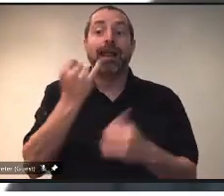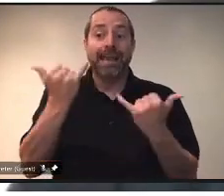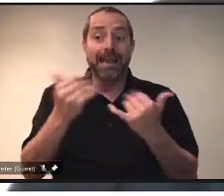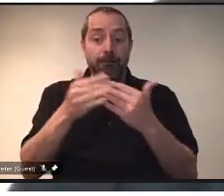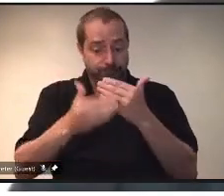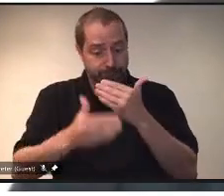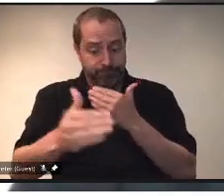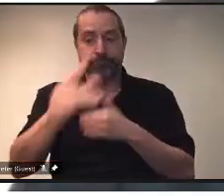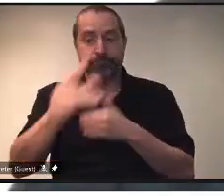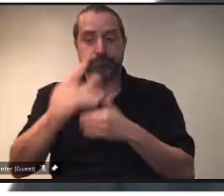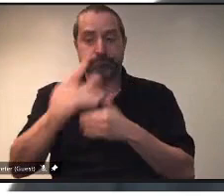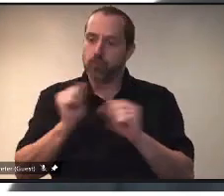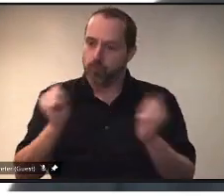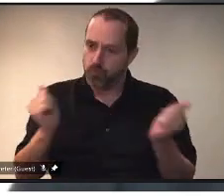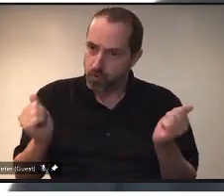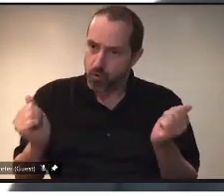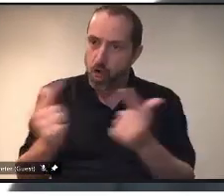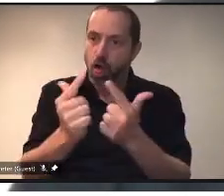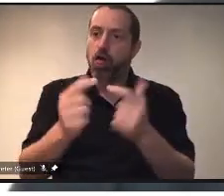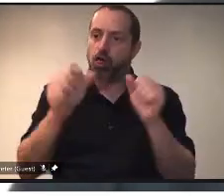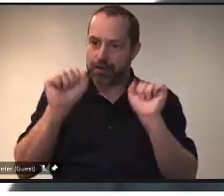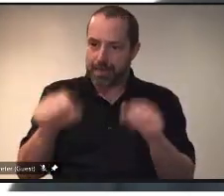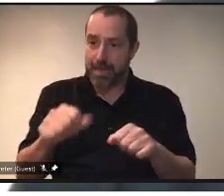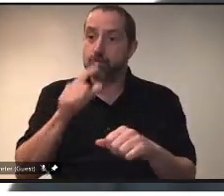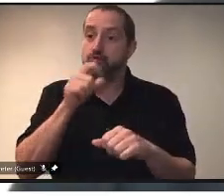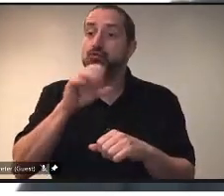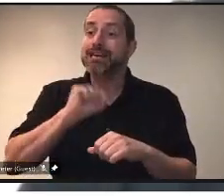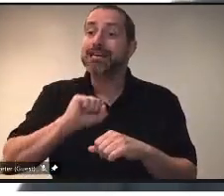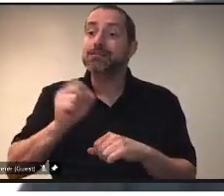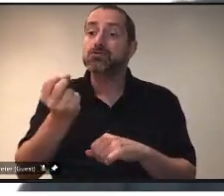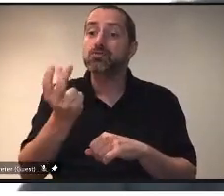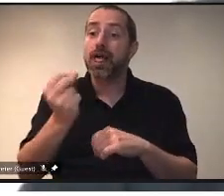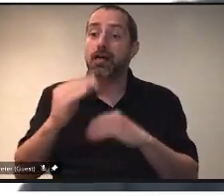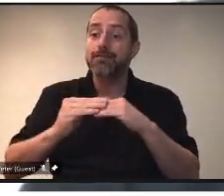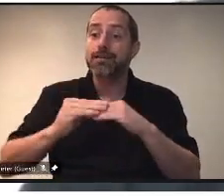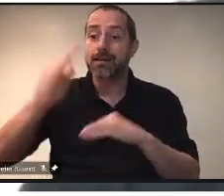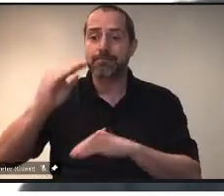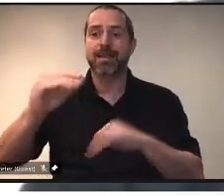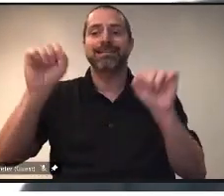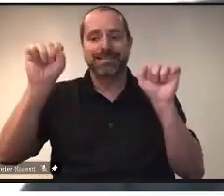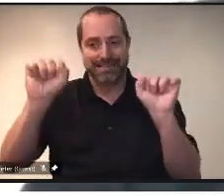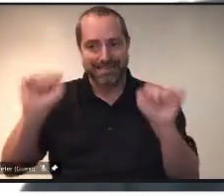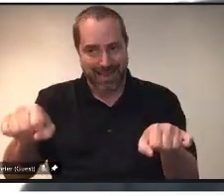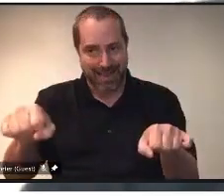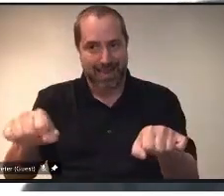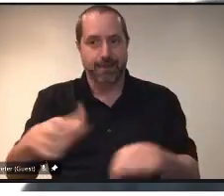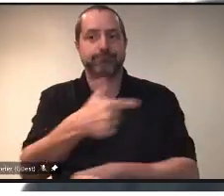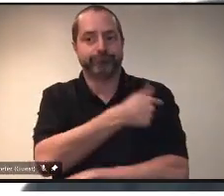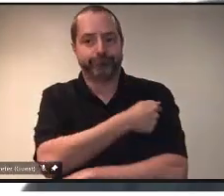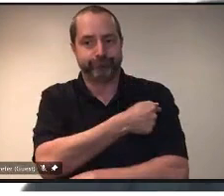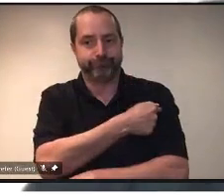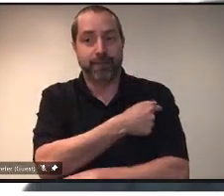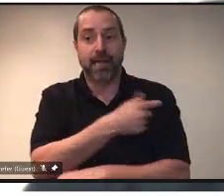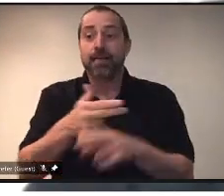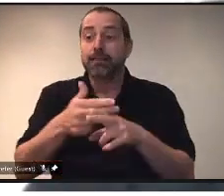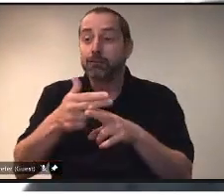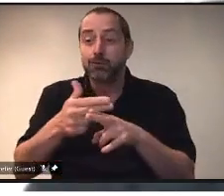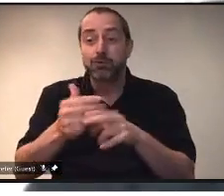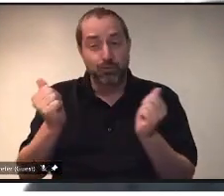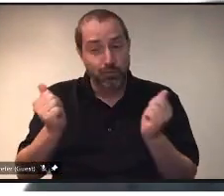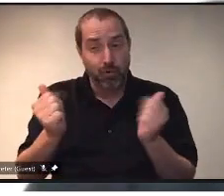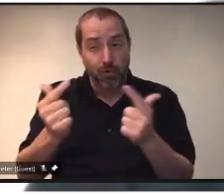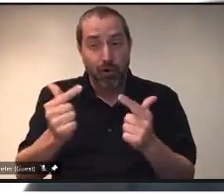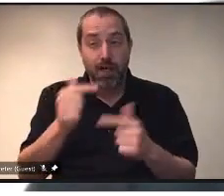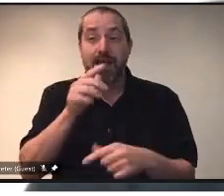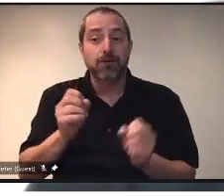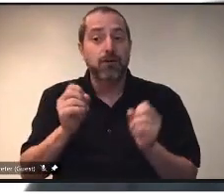Everyone over the age of 12 has now had the chance to get their first shot. And very soon, we will all have the chance to get